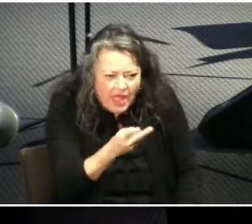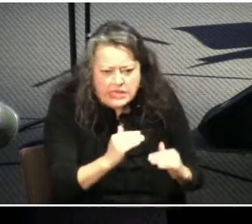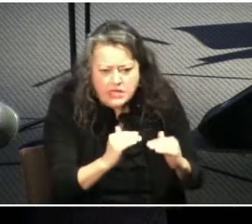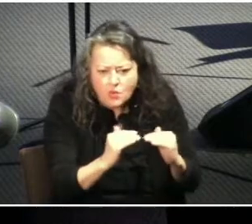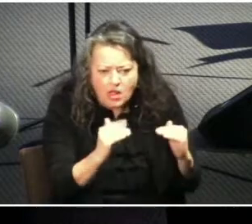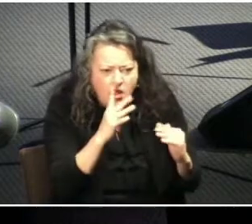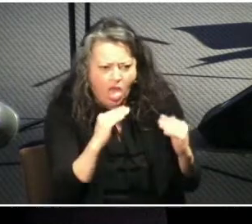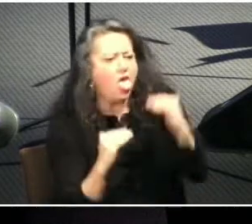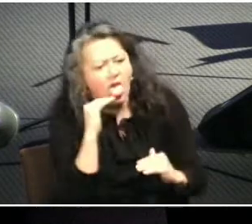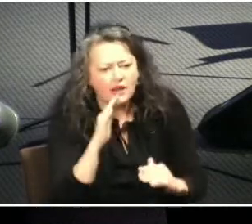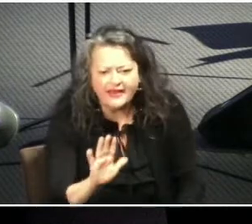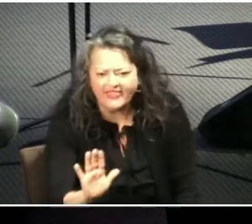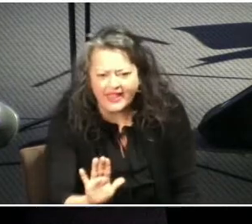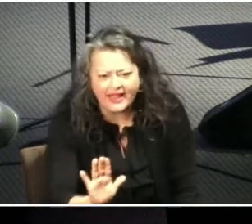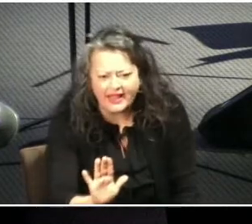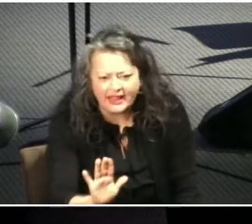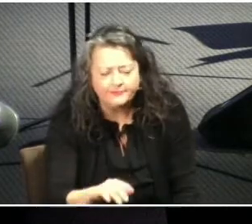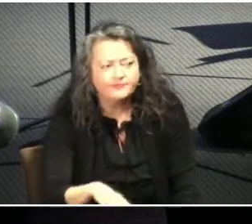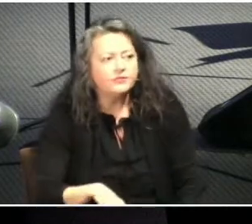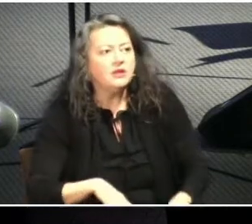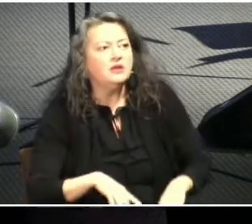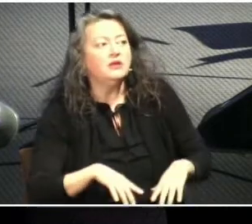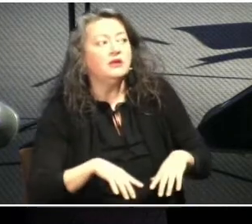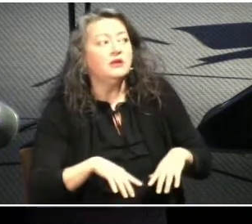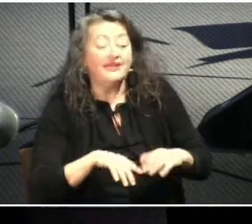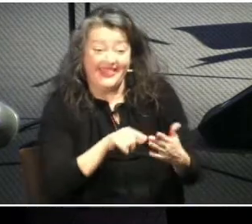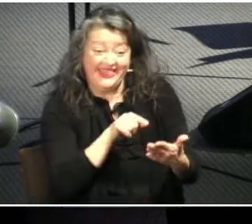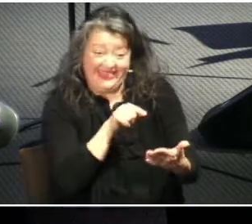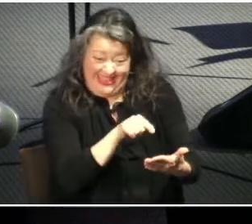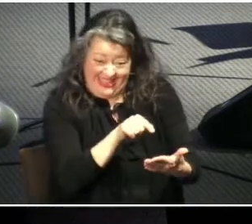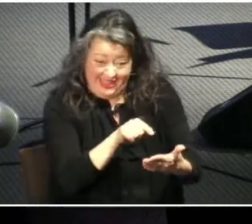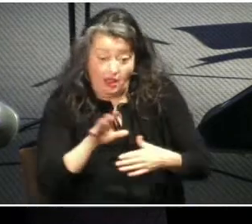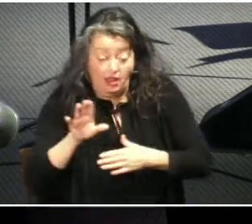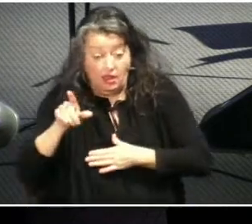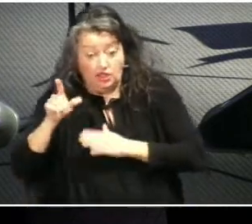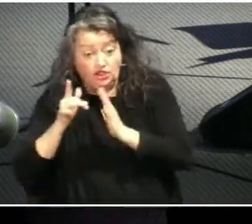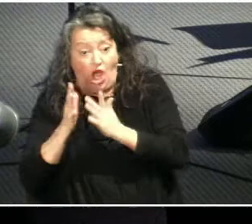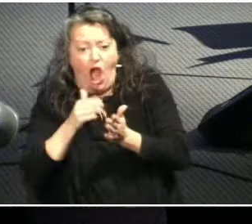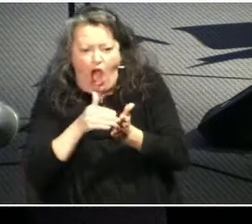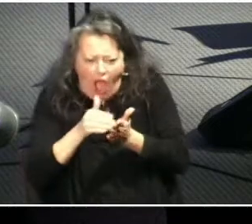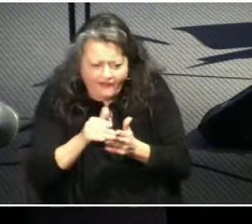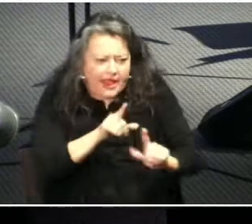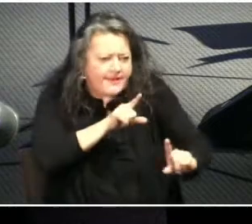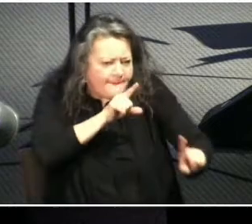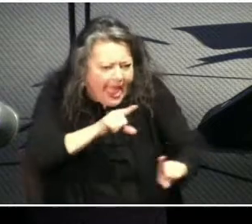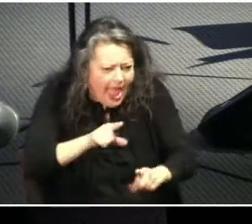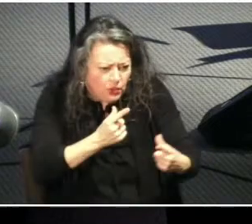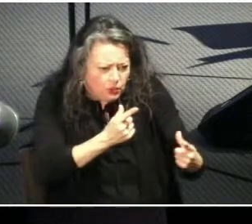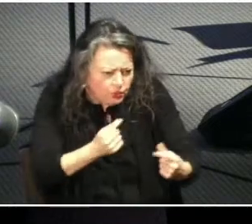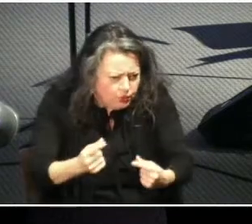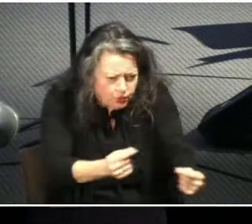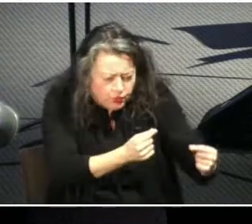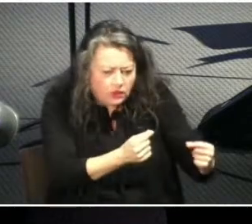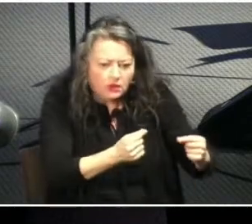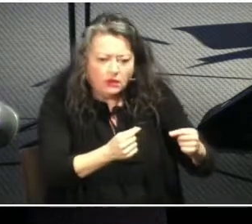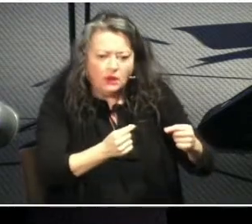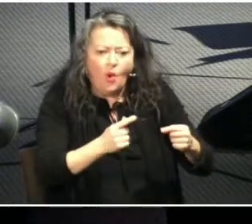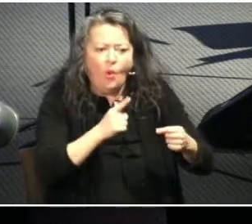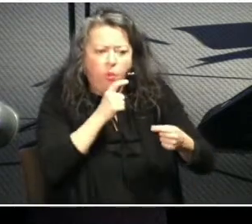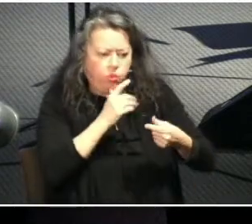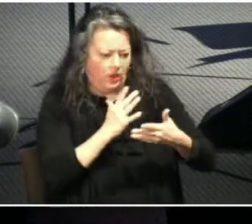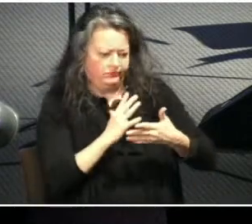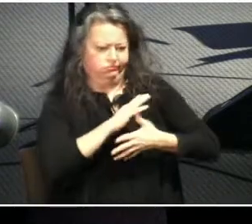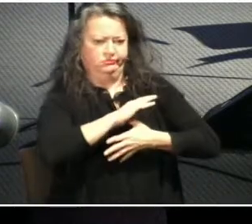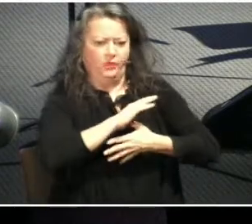commands show concern for the weaker party. As we will walk through the rest of this passage in future